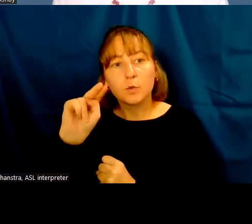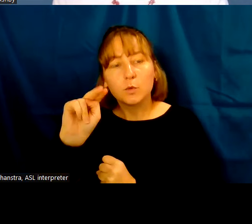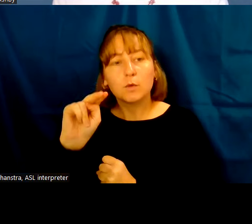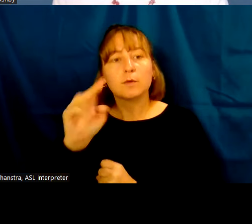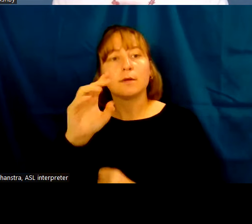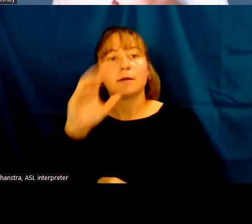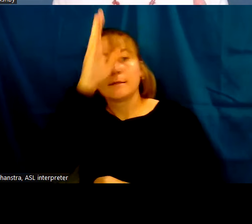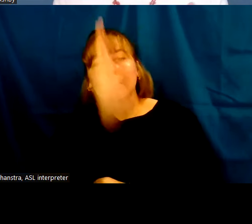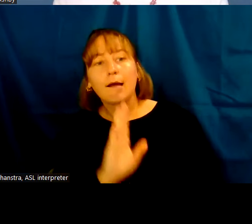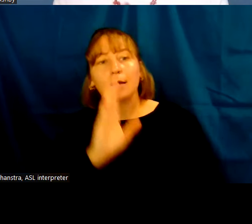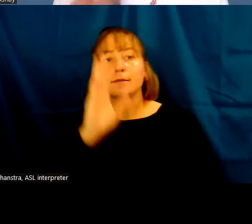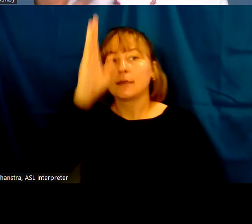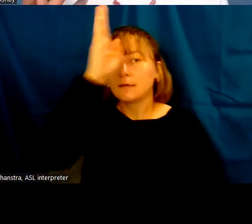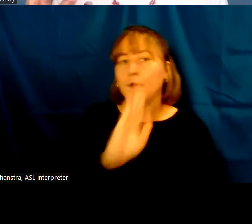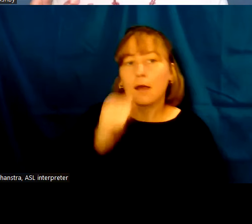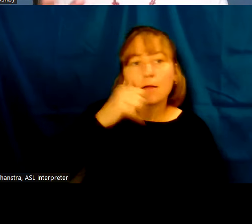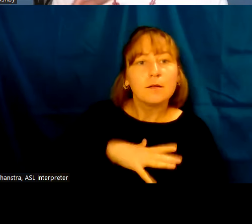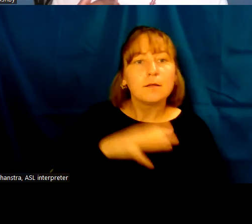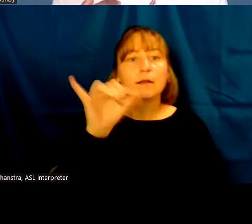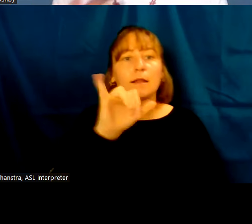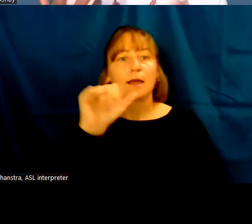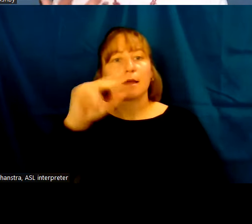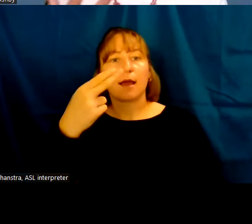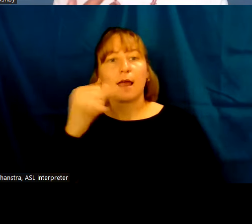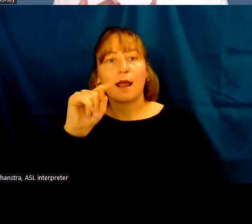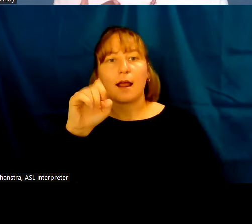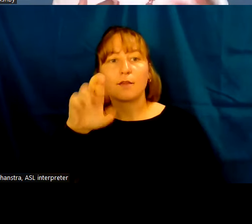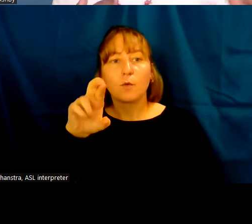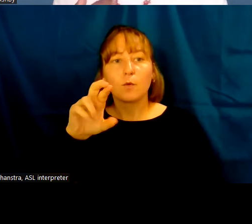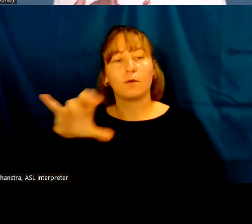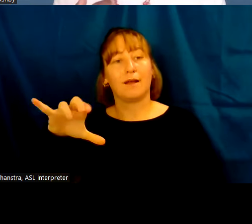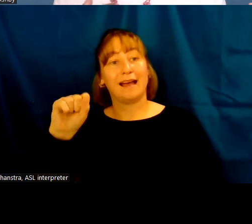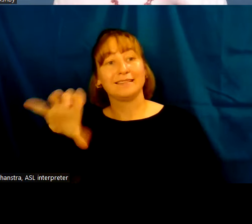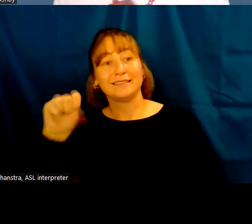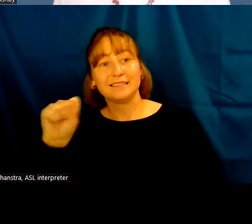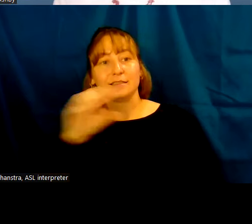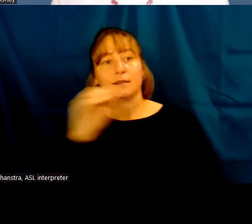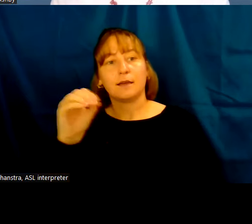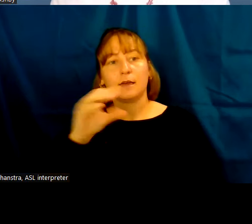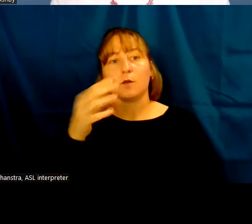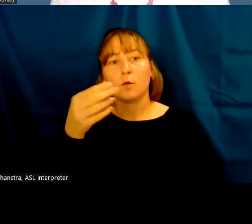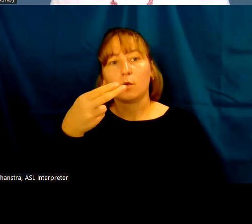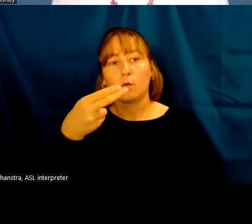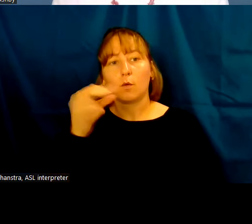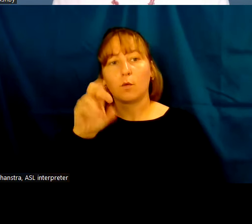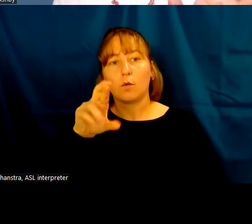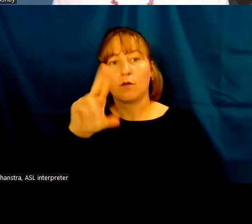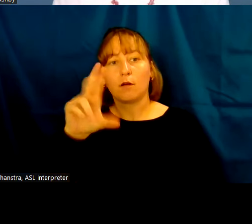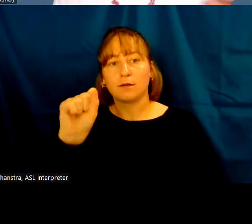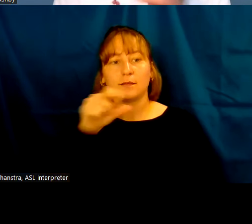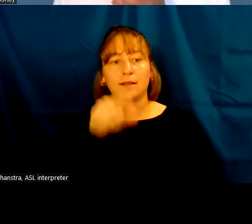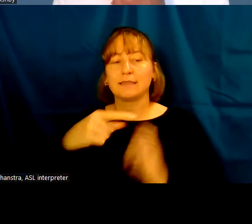goddesses like Hathor and Isis and Horus. And here is an example of a beautiful